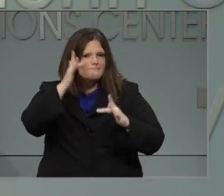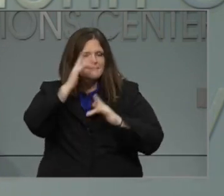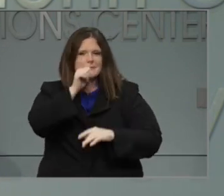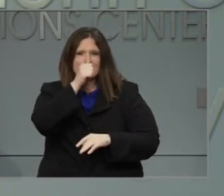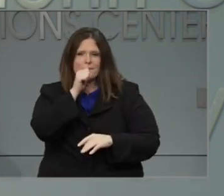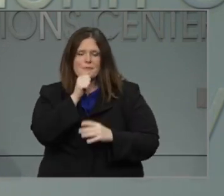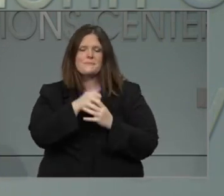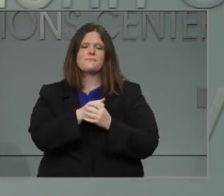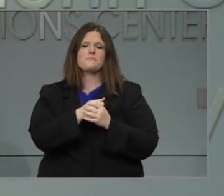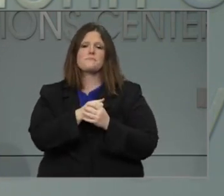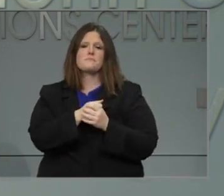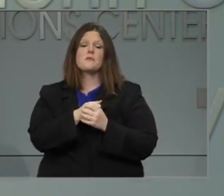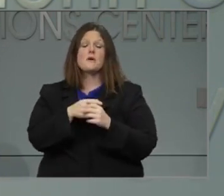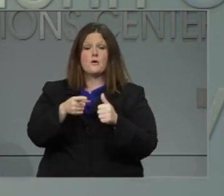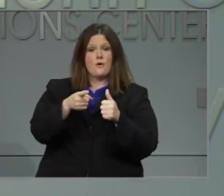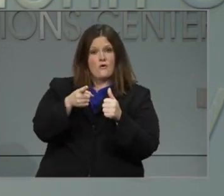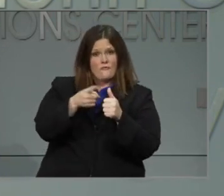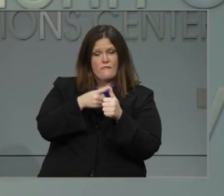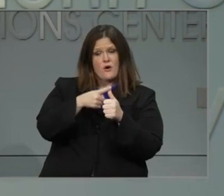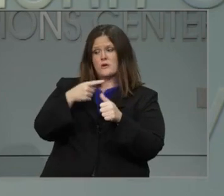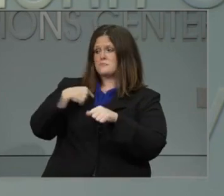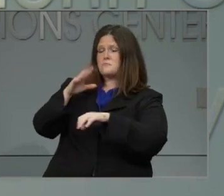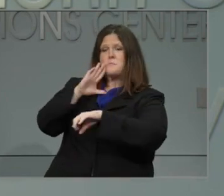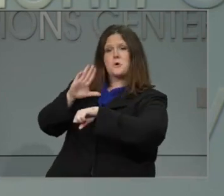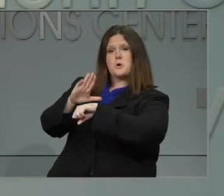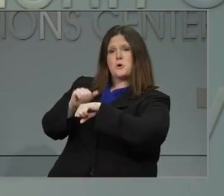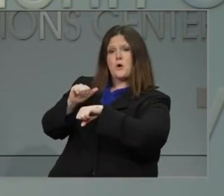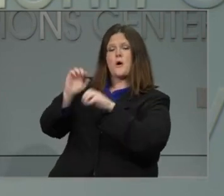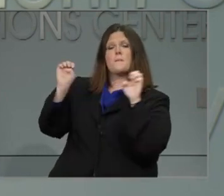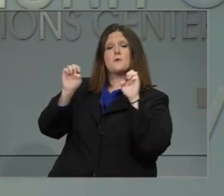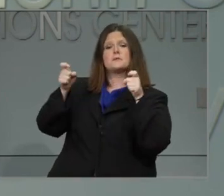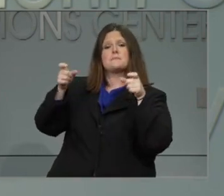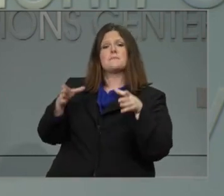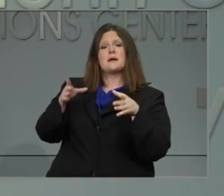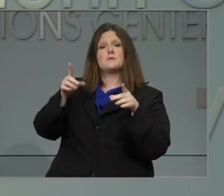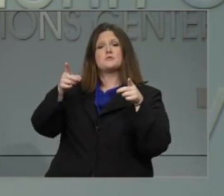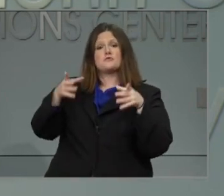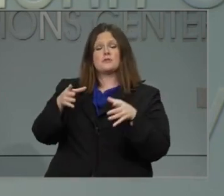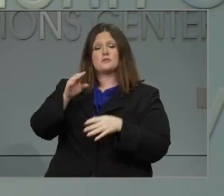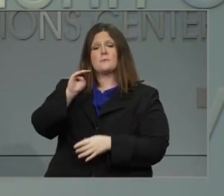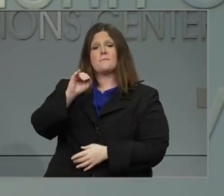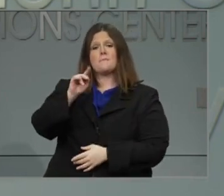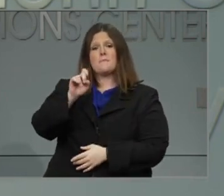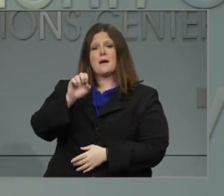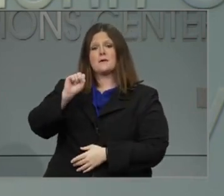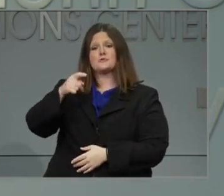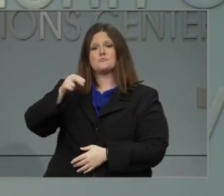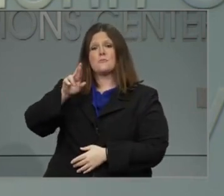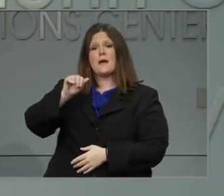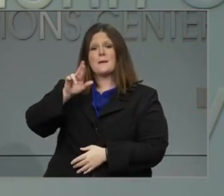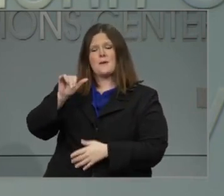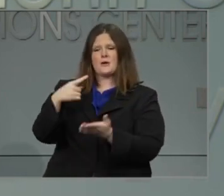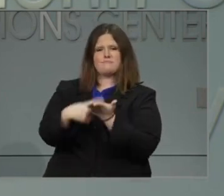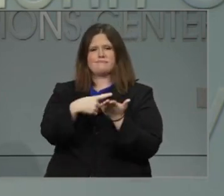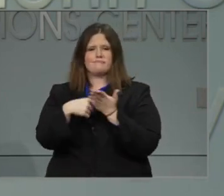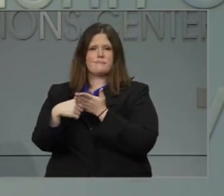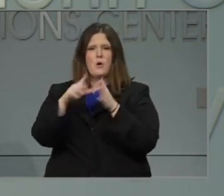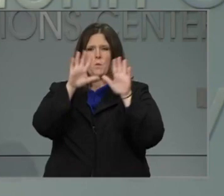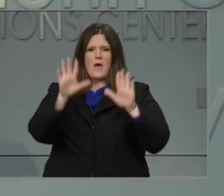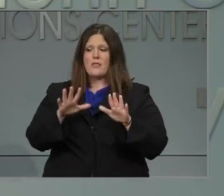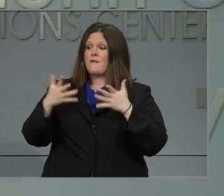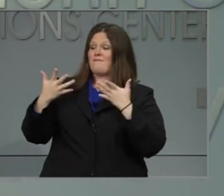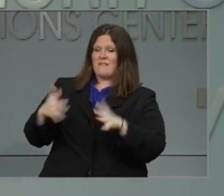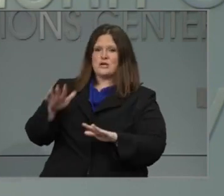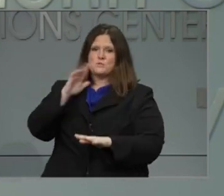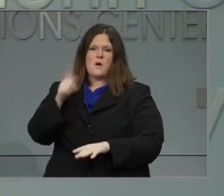update on COVID-19, I'd like to recognize Emergency Management Director Mike Sprayberry to speak on the tropical weather crossing North Carolina